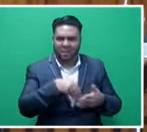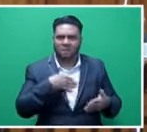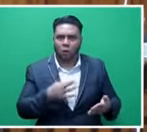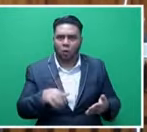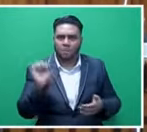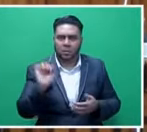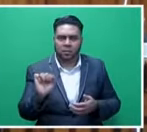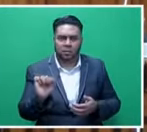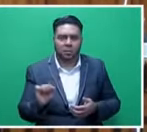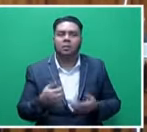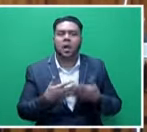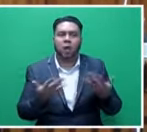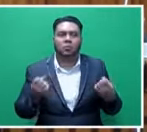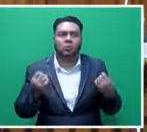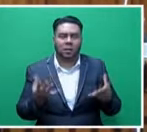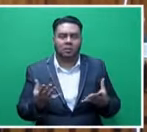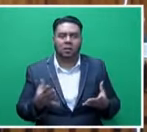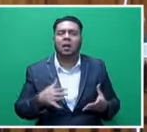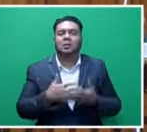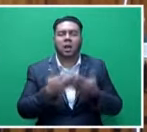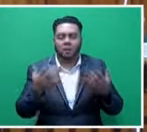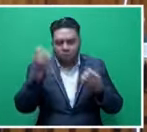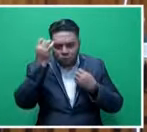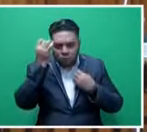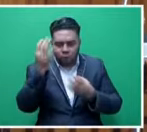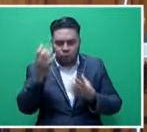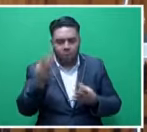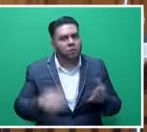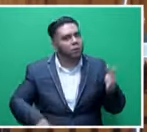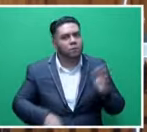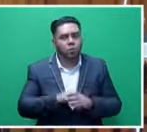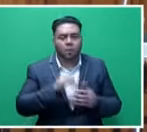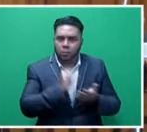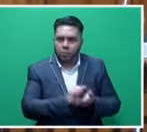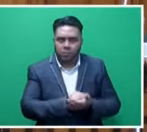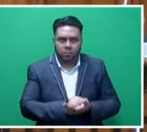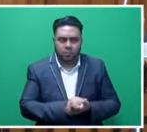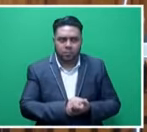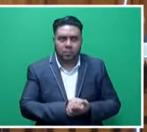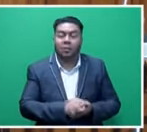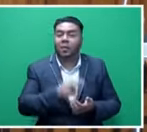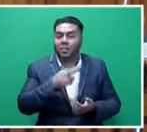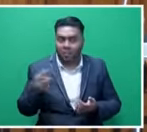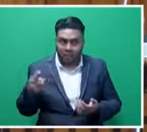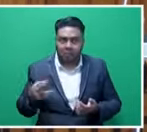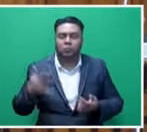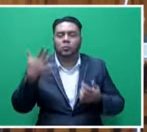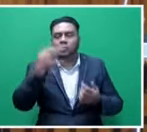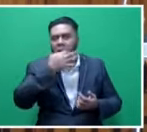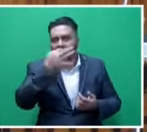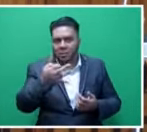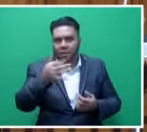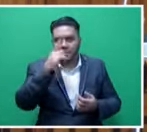That's how it started. So again, you see, he's not giving full information. That's how it started, Mr. Speaker, sir. And then, of course, we had also asked them to